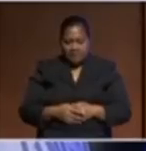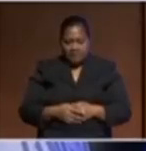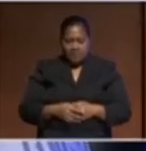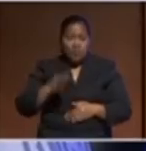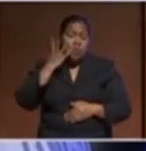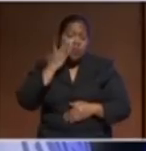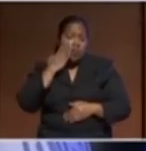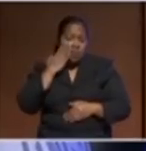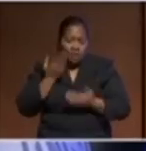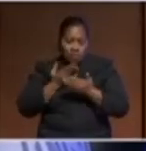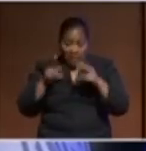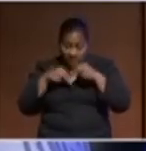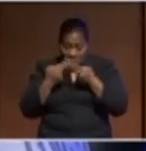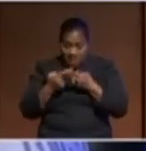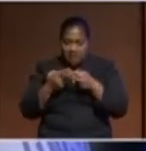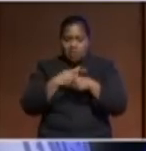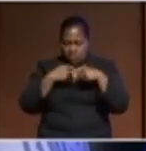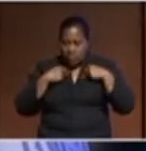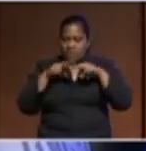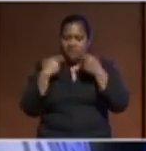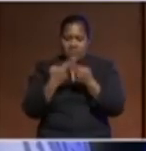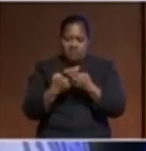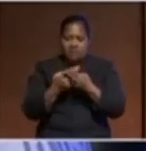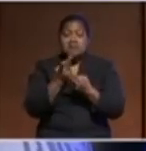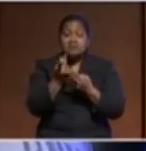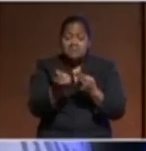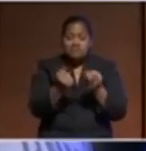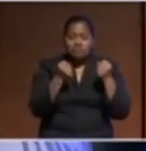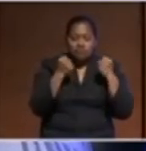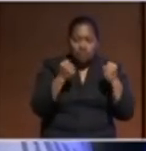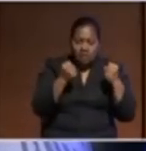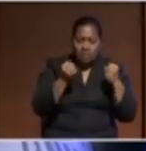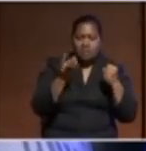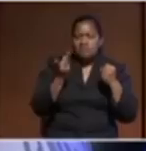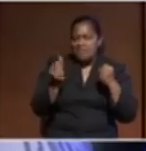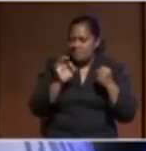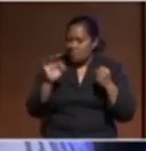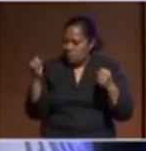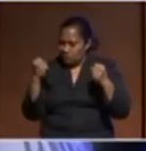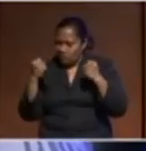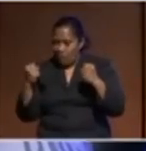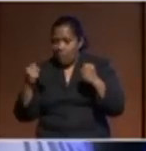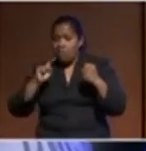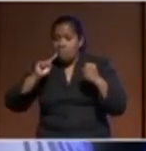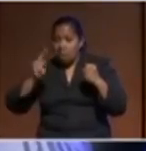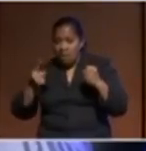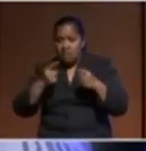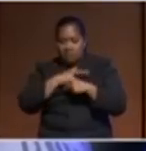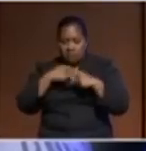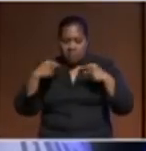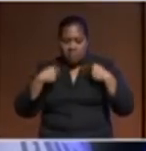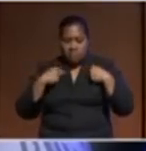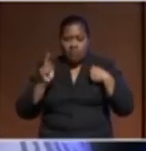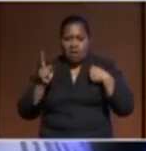you're family some are stronger some are not as strong but you all make the contribution